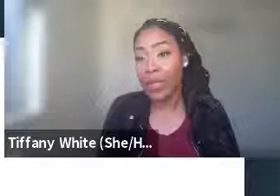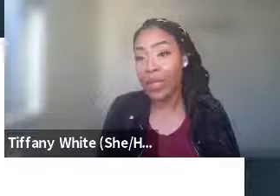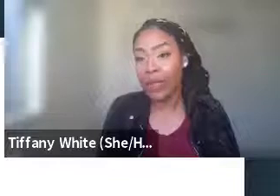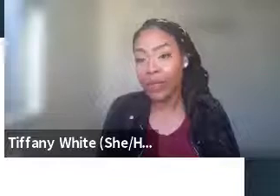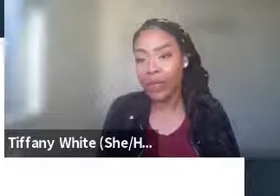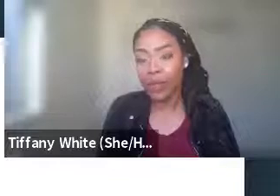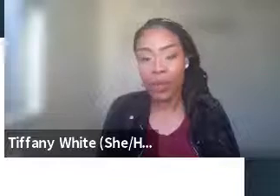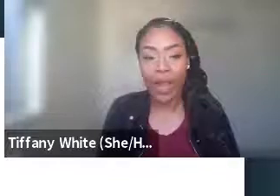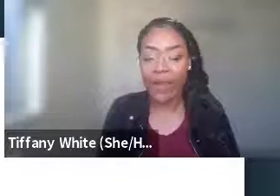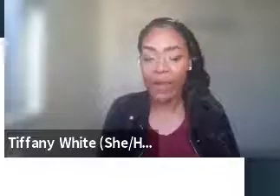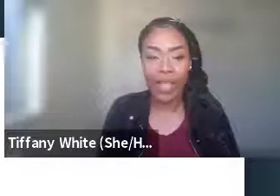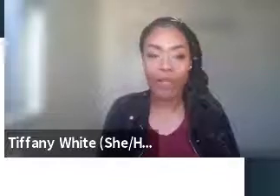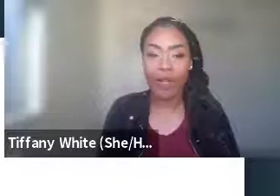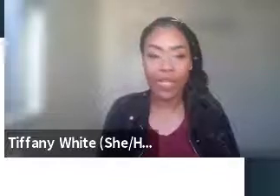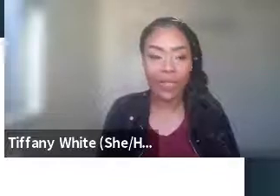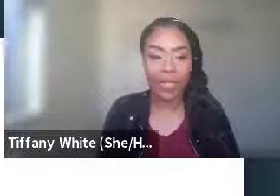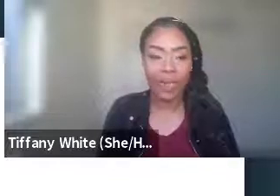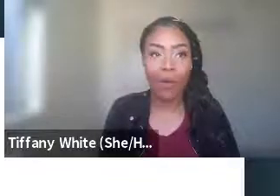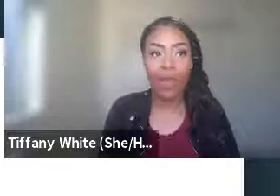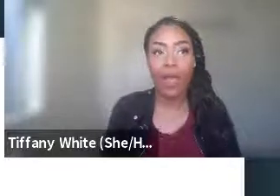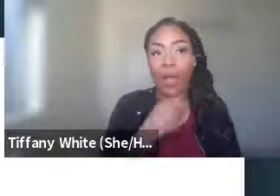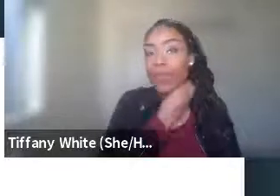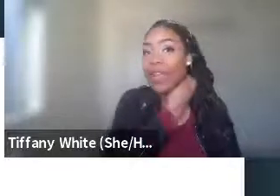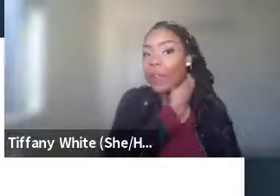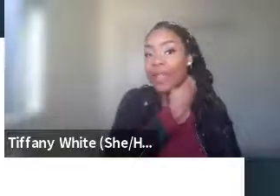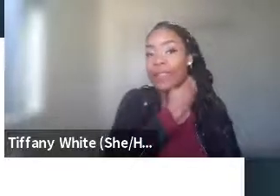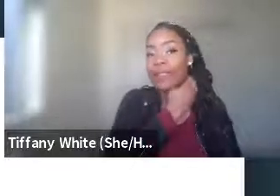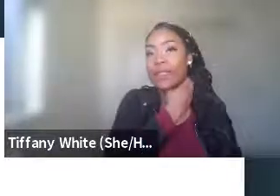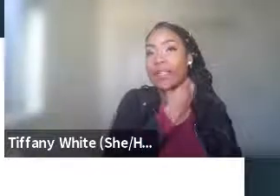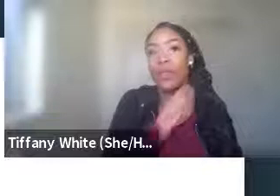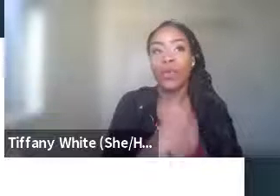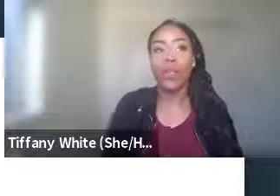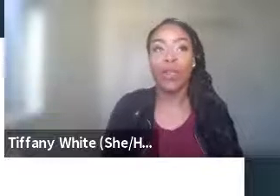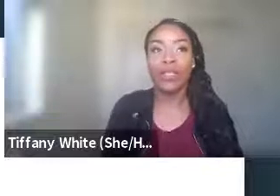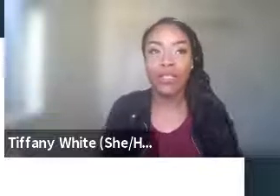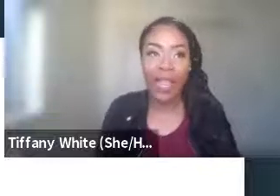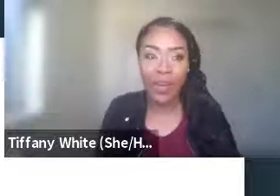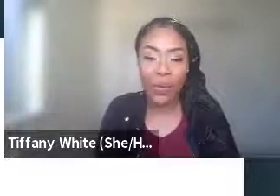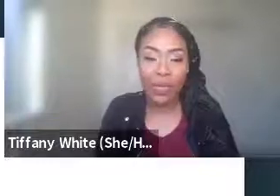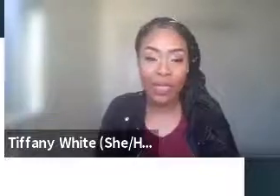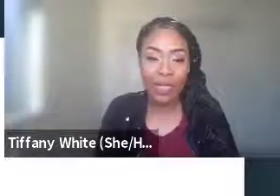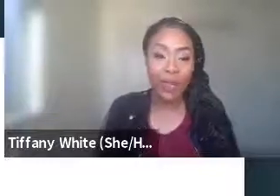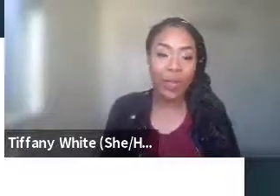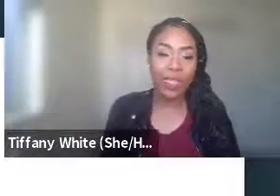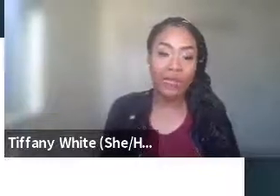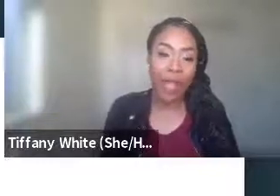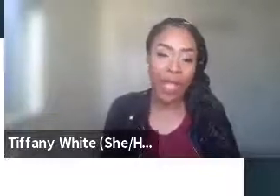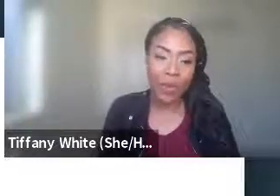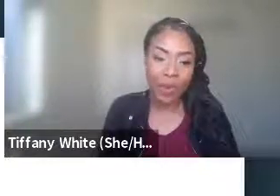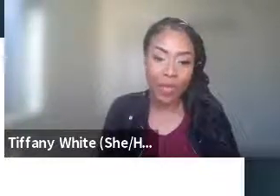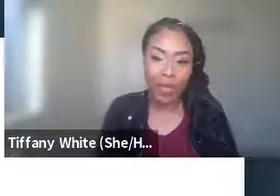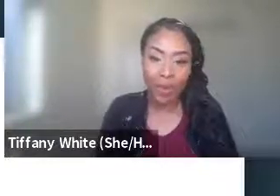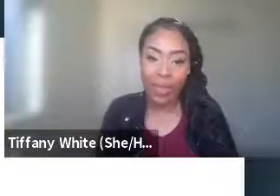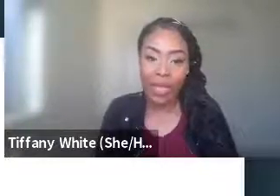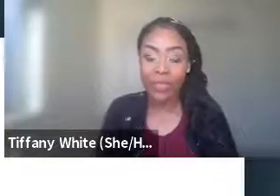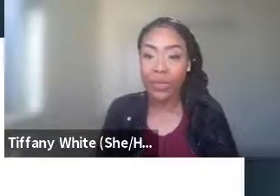this in the mental health field. We regularly have conversations about therapists who want to diagnose members of the black